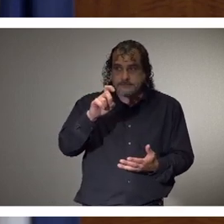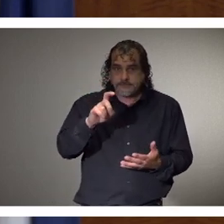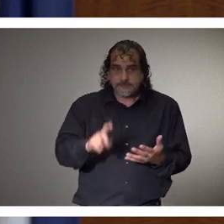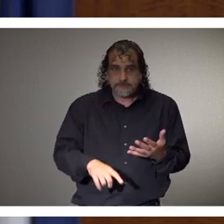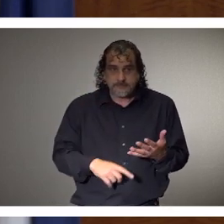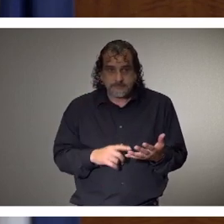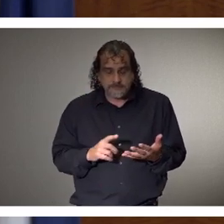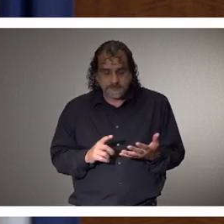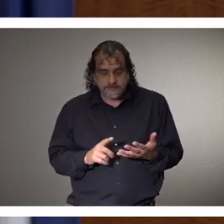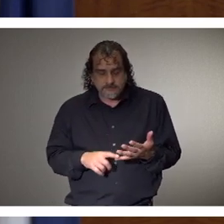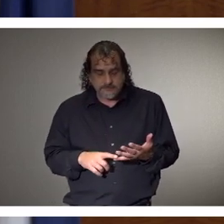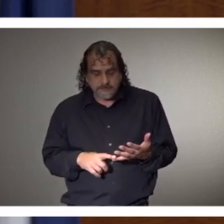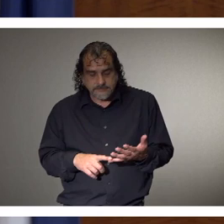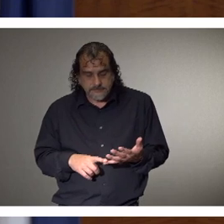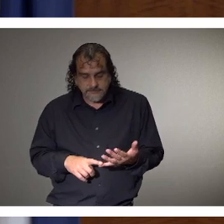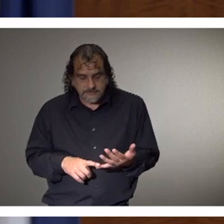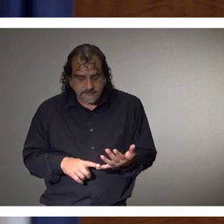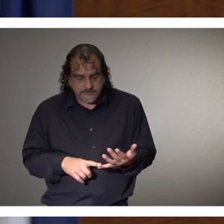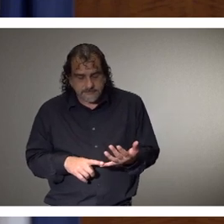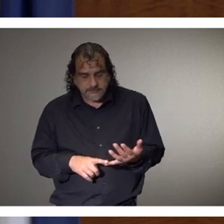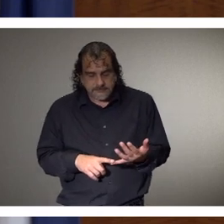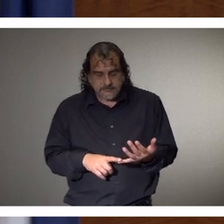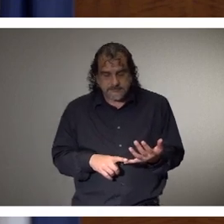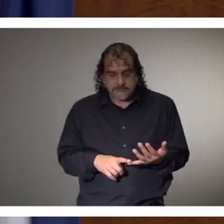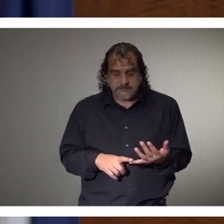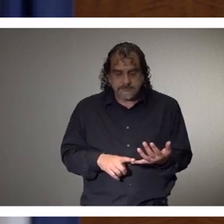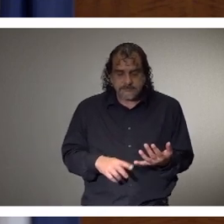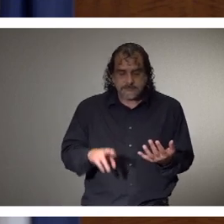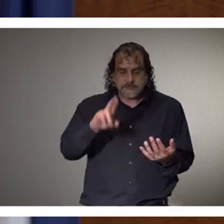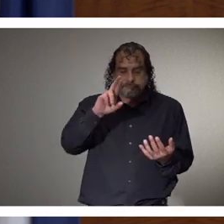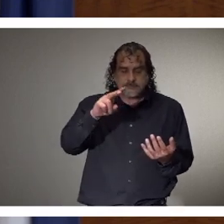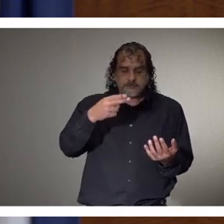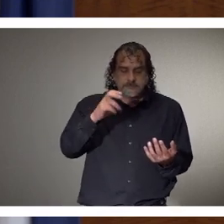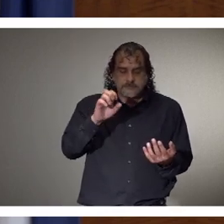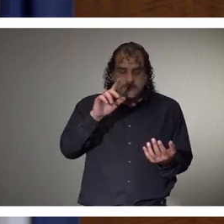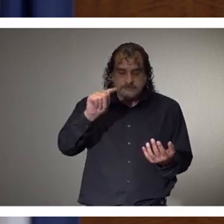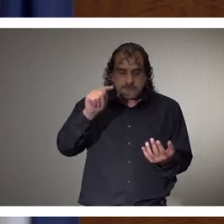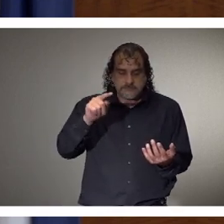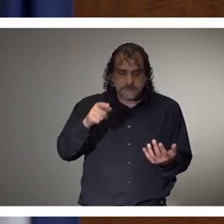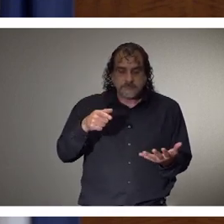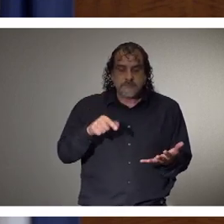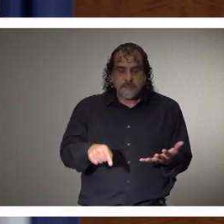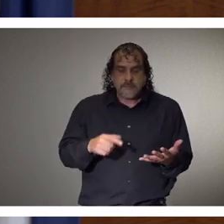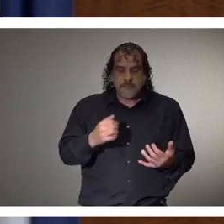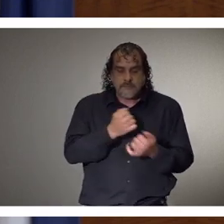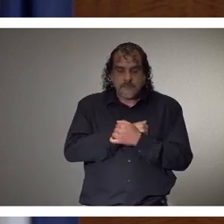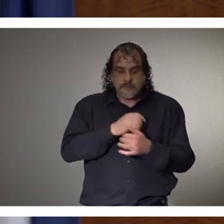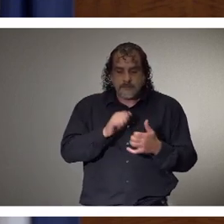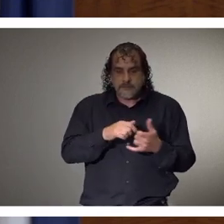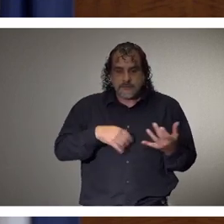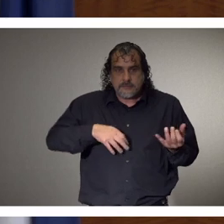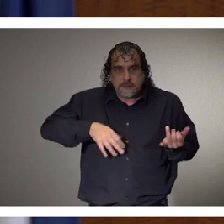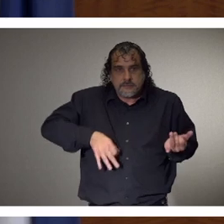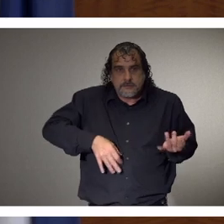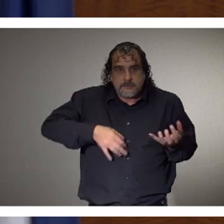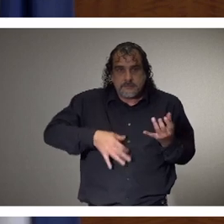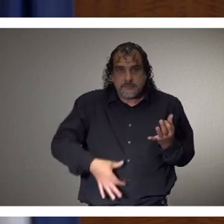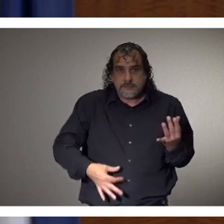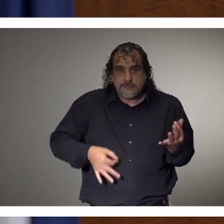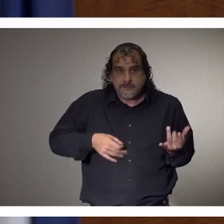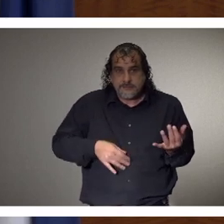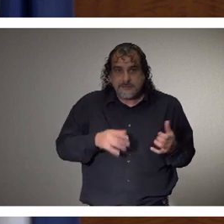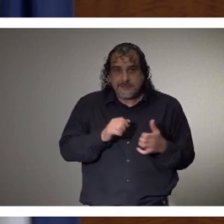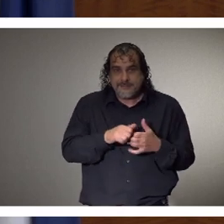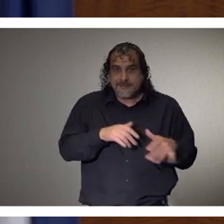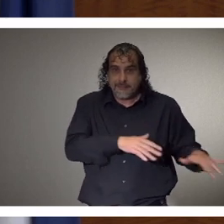turns nine today. And Rhett loves to play the ukulele. So that's a